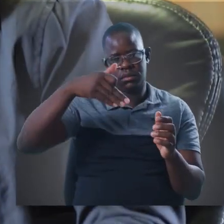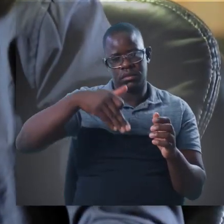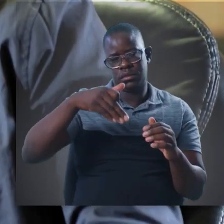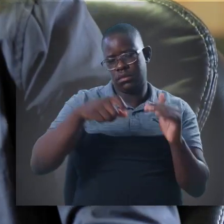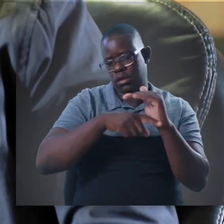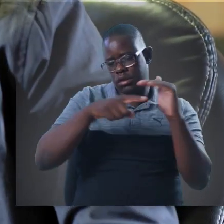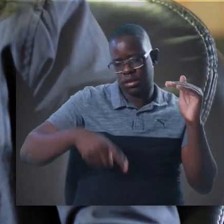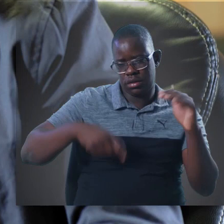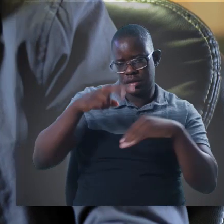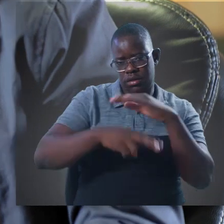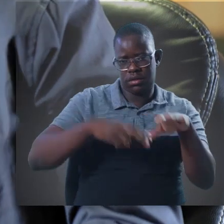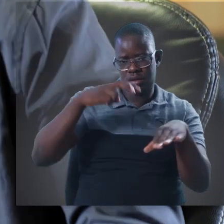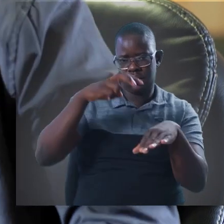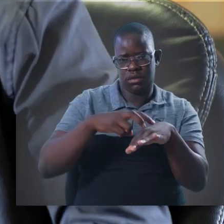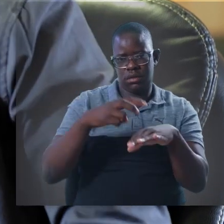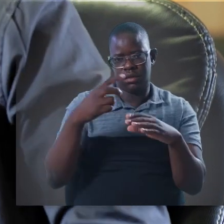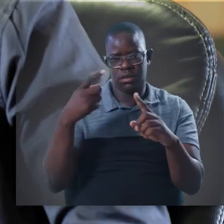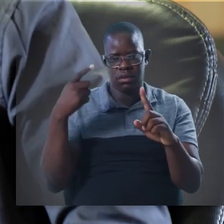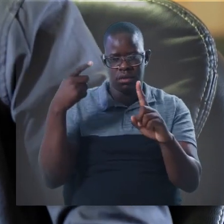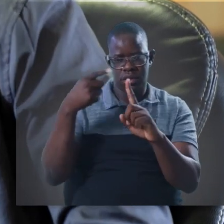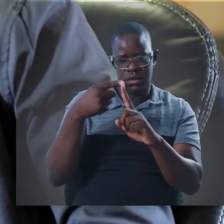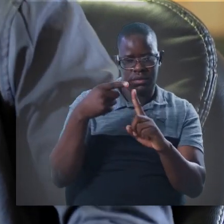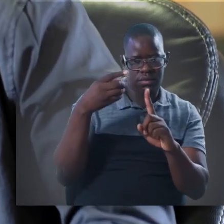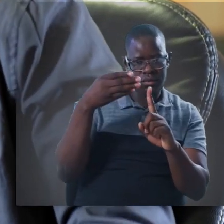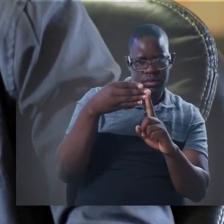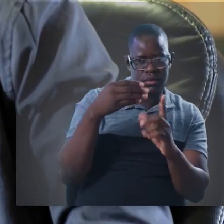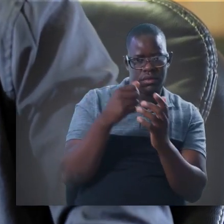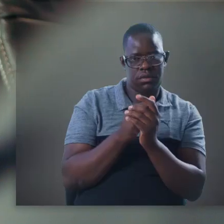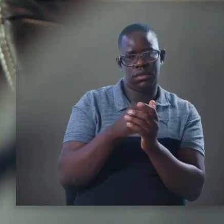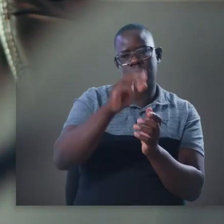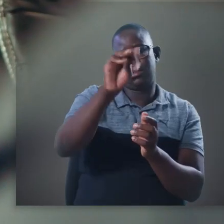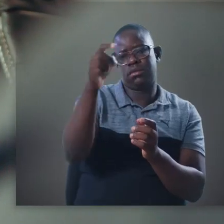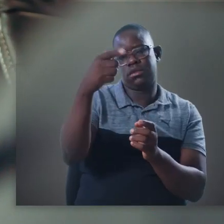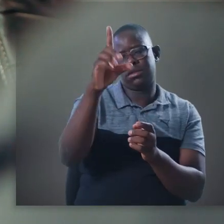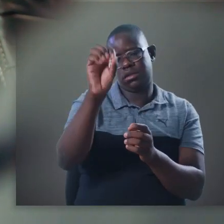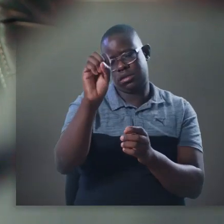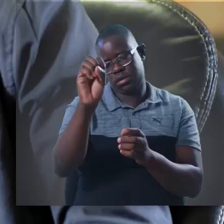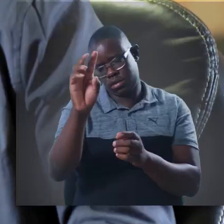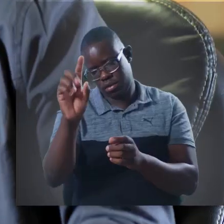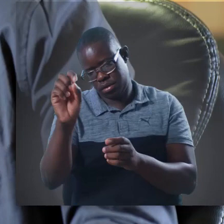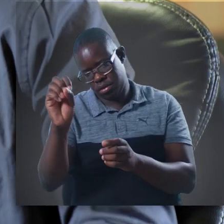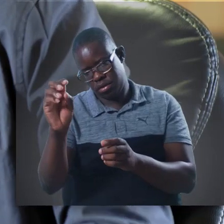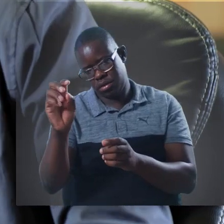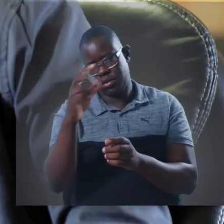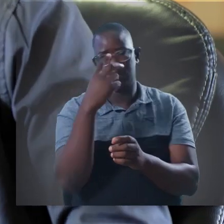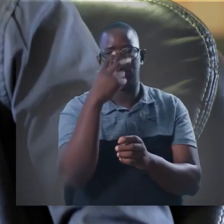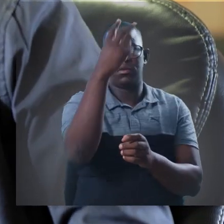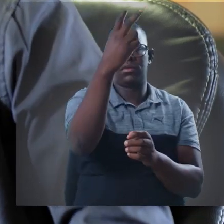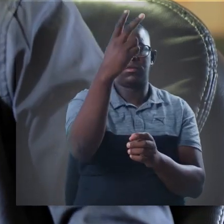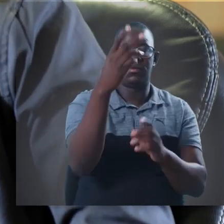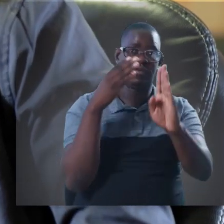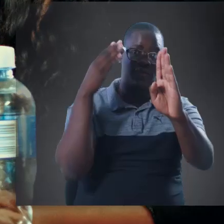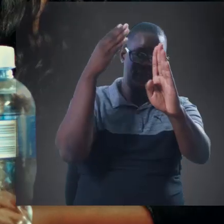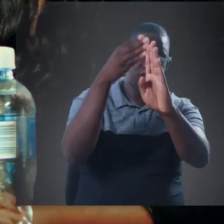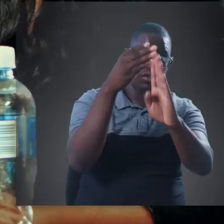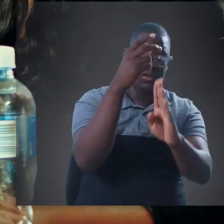we can see that Namibia's National Development Plans are actually based on the Millennium Development Goals Or rather the MDGs So